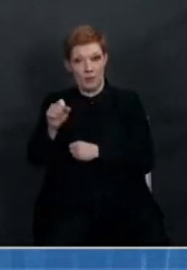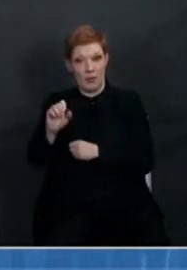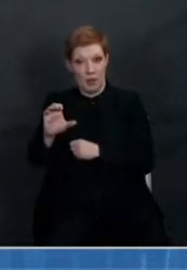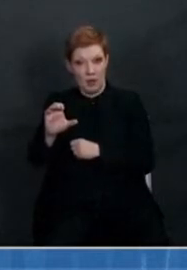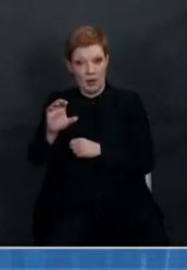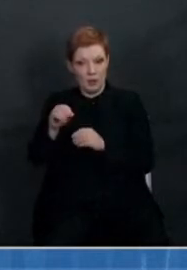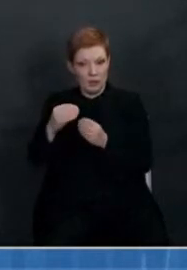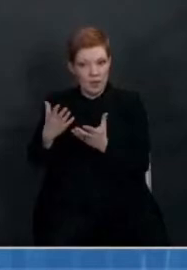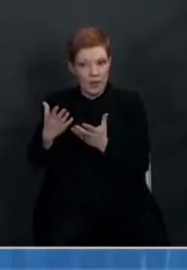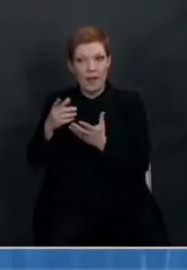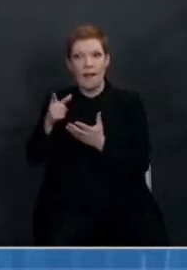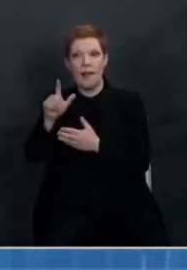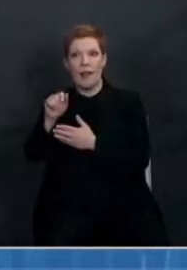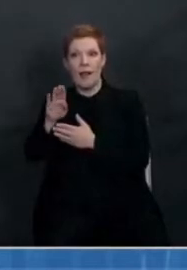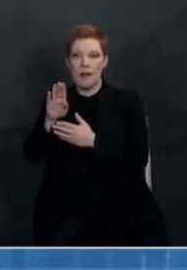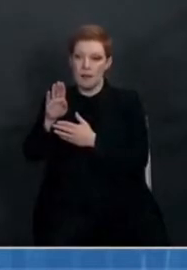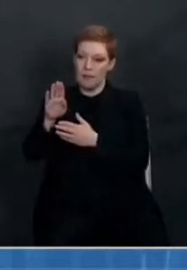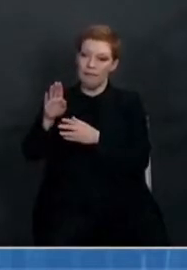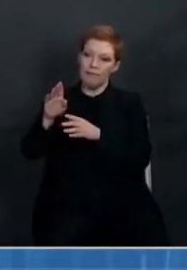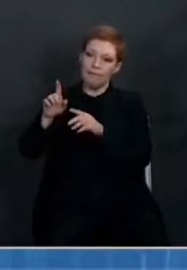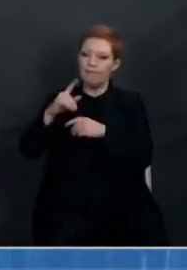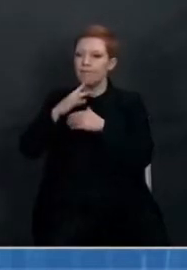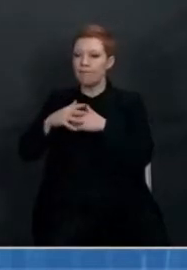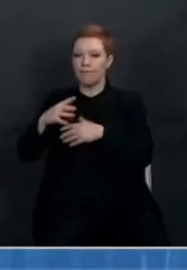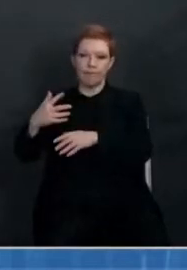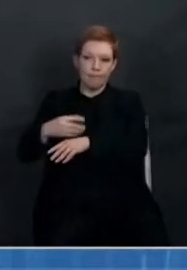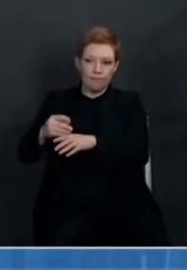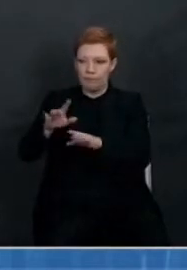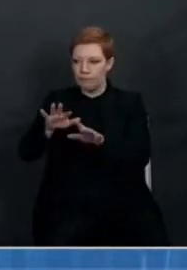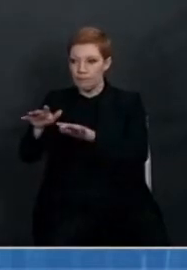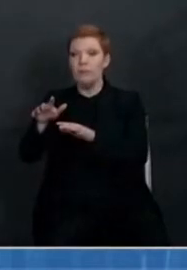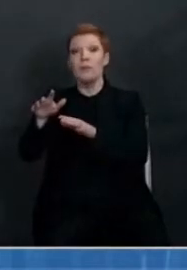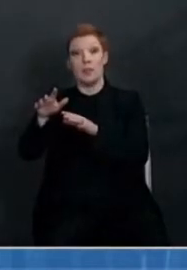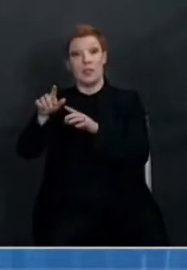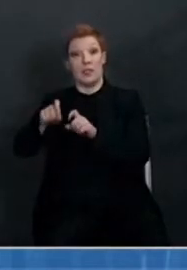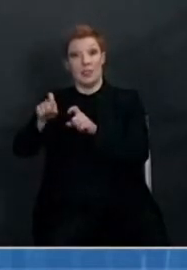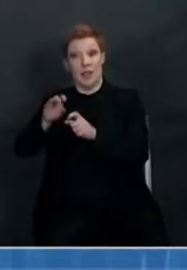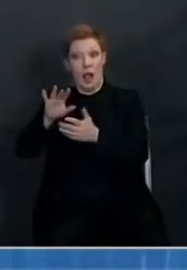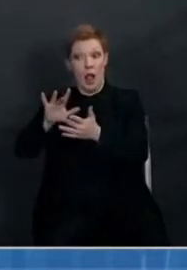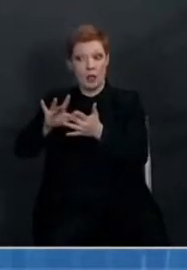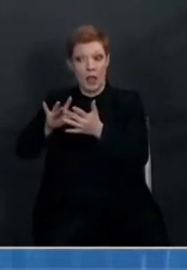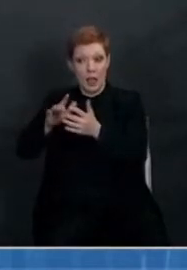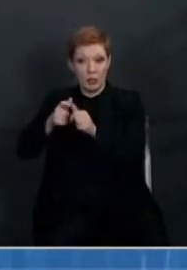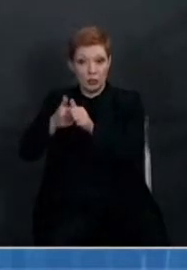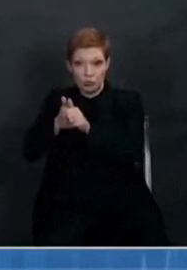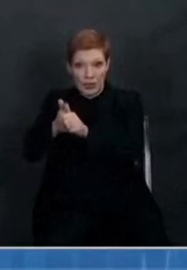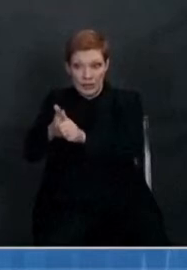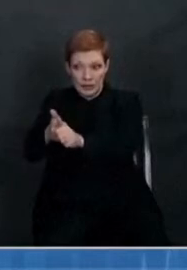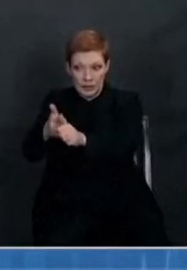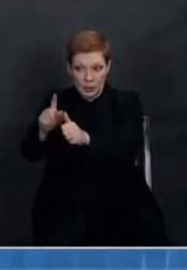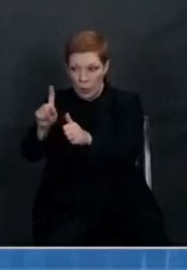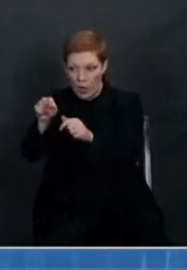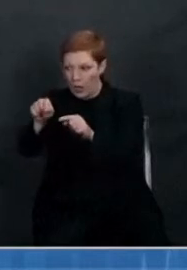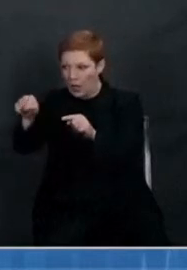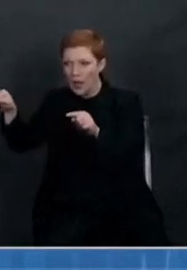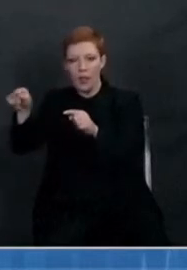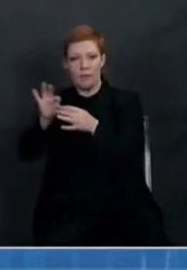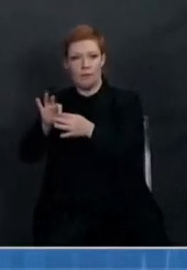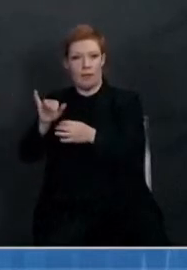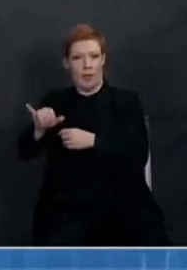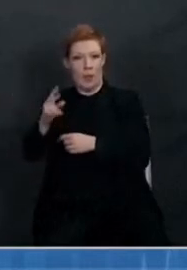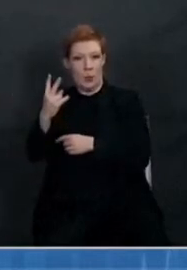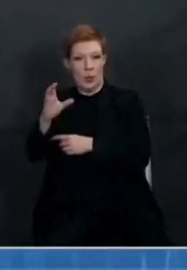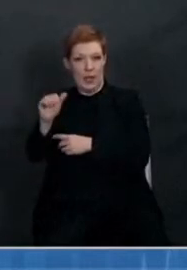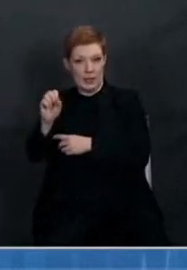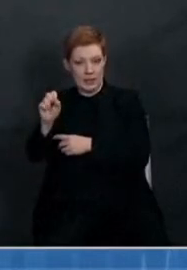laboratory support for local contact tracing activities related to the two cases there. Finally, there's also one